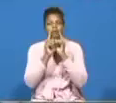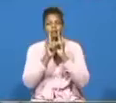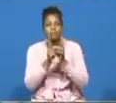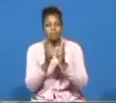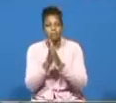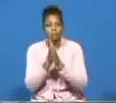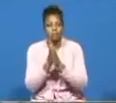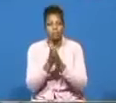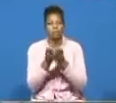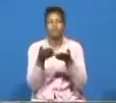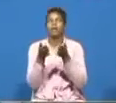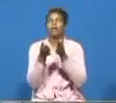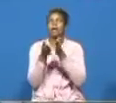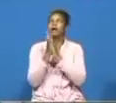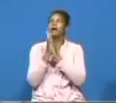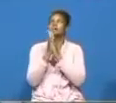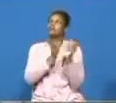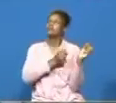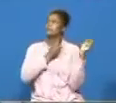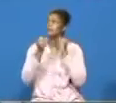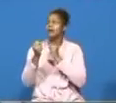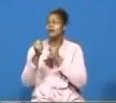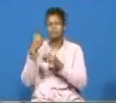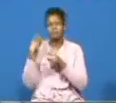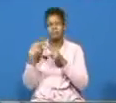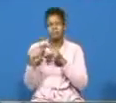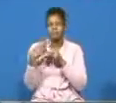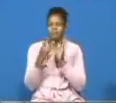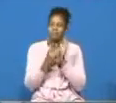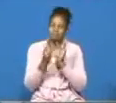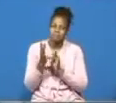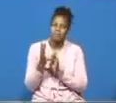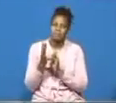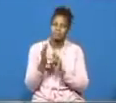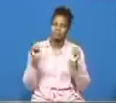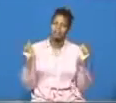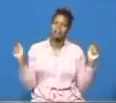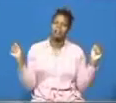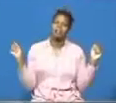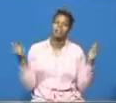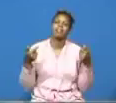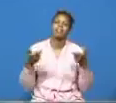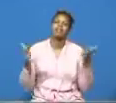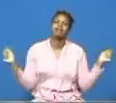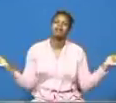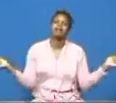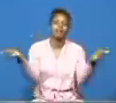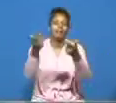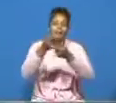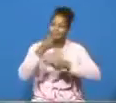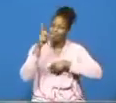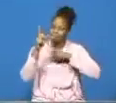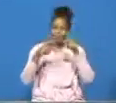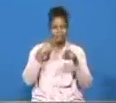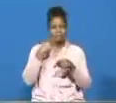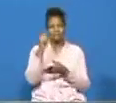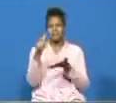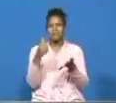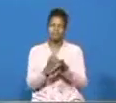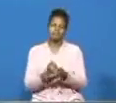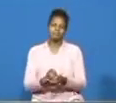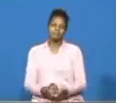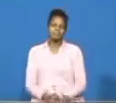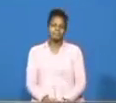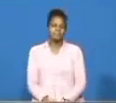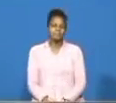we ask it all in the mighty name of jesus and let everybody everywhere say amen